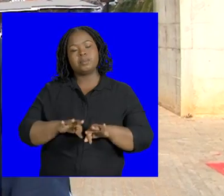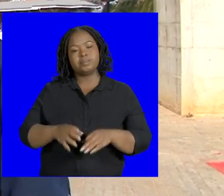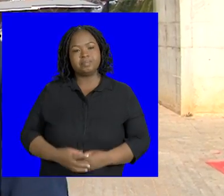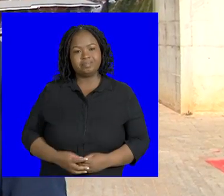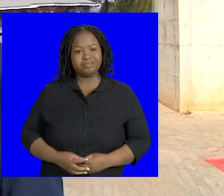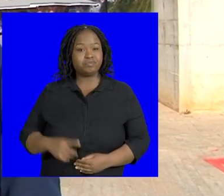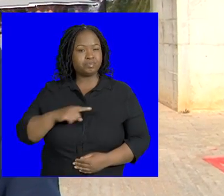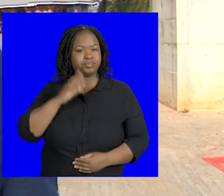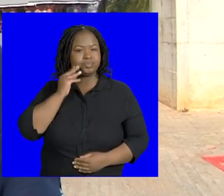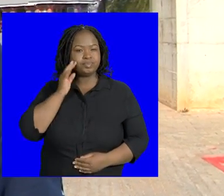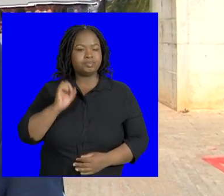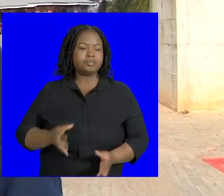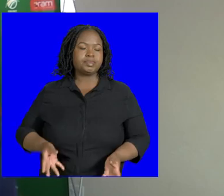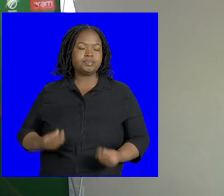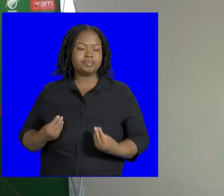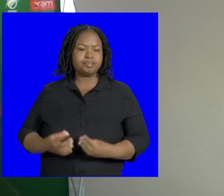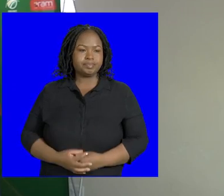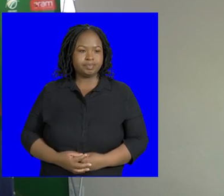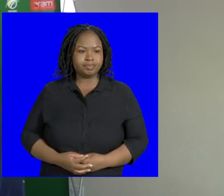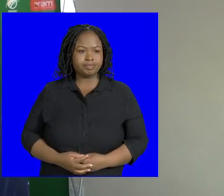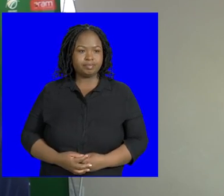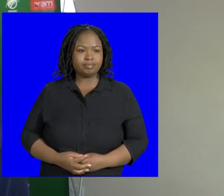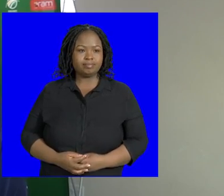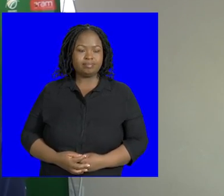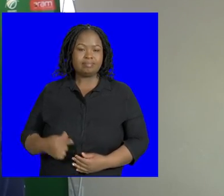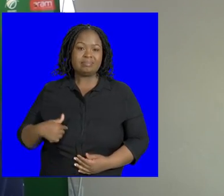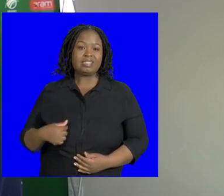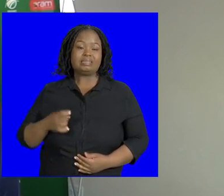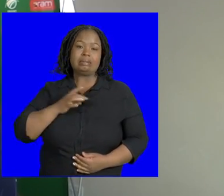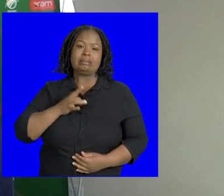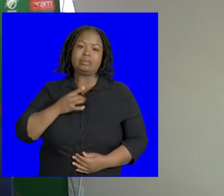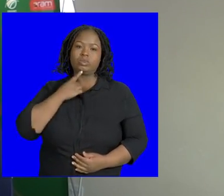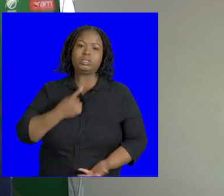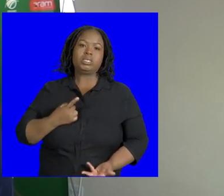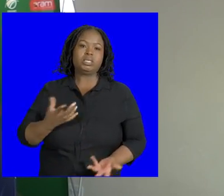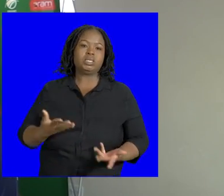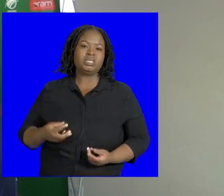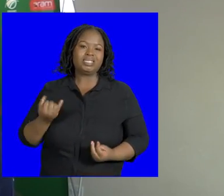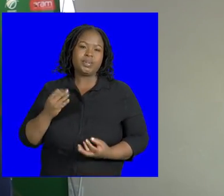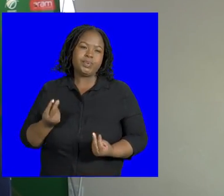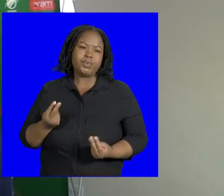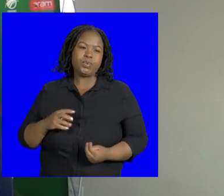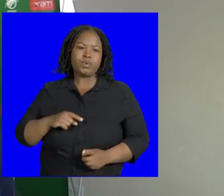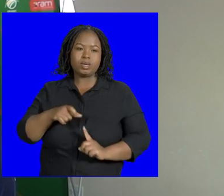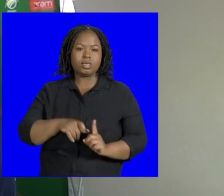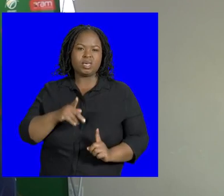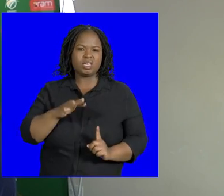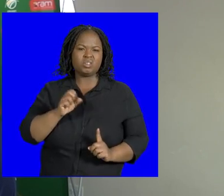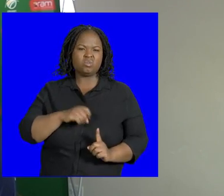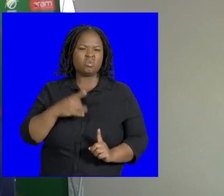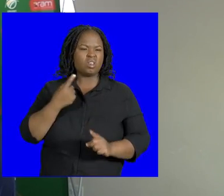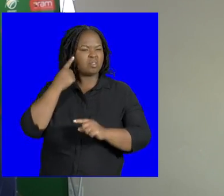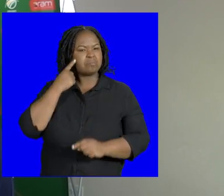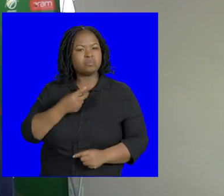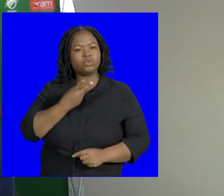field because of the experience he has gained with the pro tiers. I'm scared to say like it's a young squad again, because we've got a guy like Kakiso Rabada, like I think he's only 21,